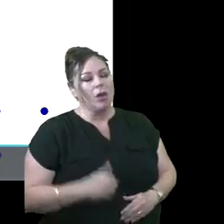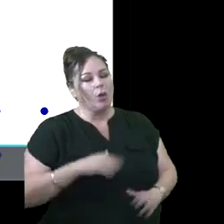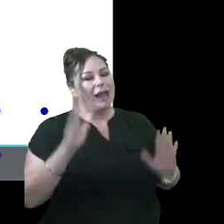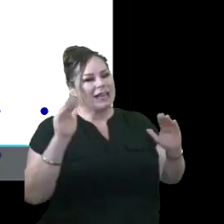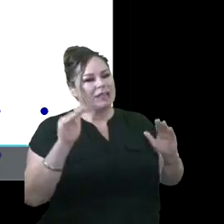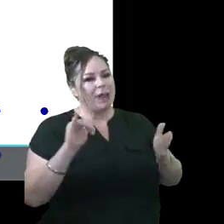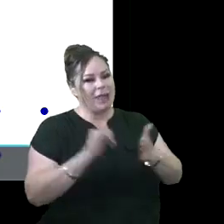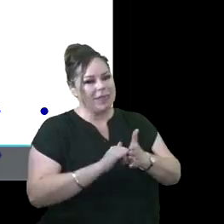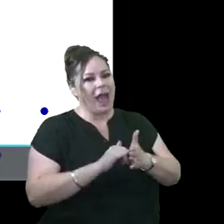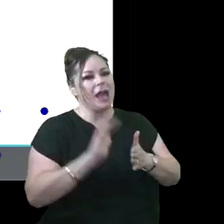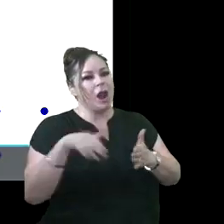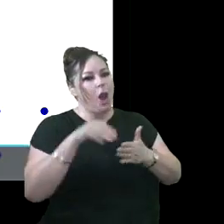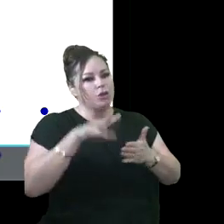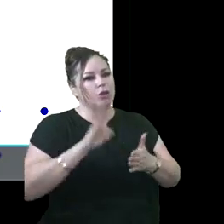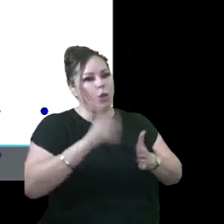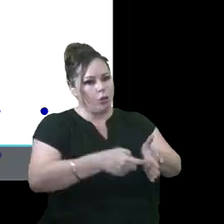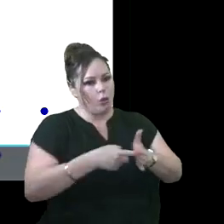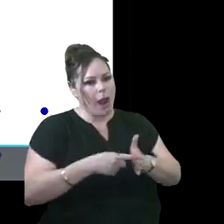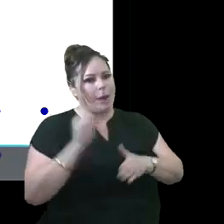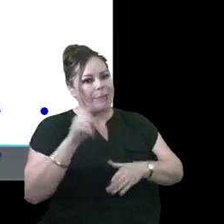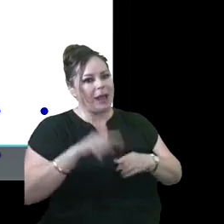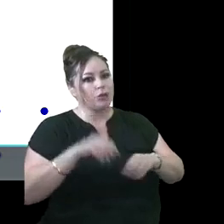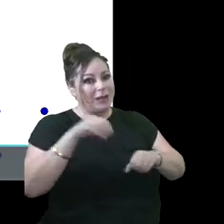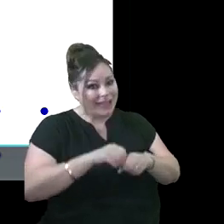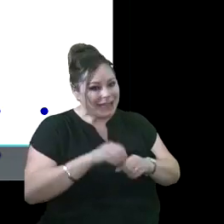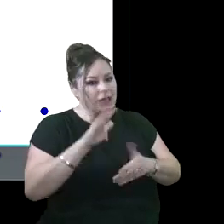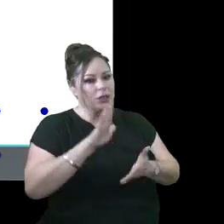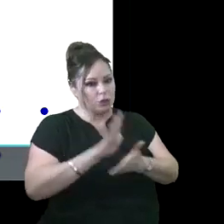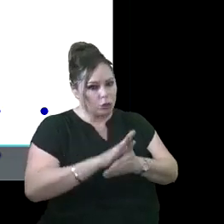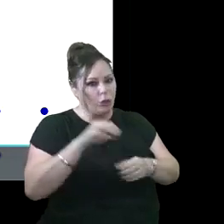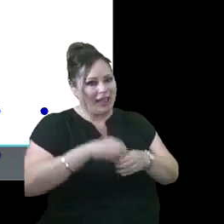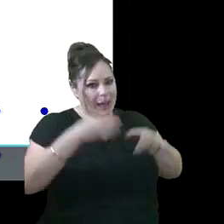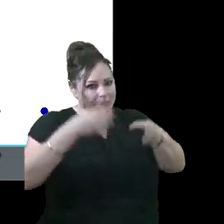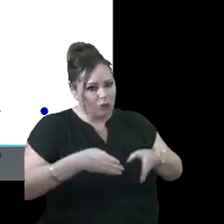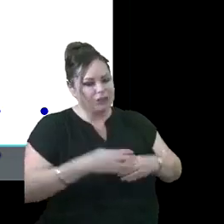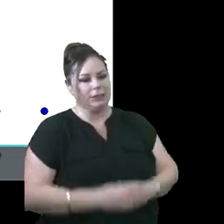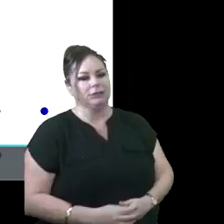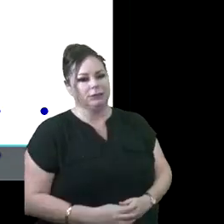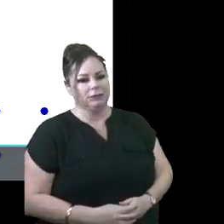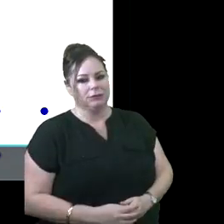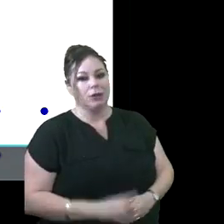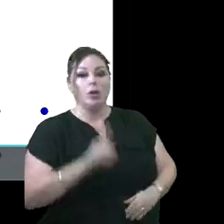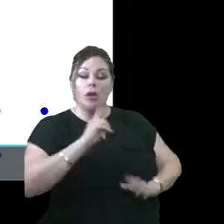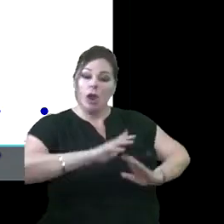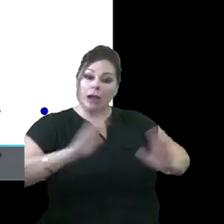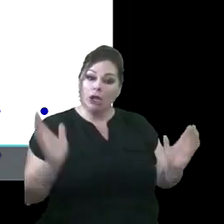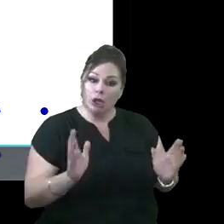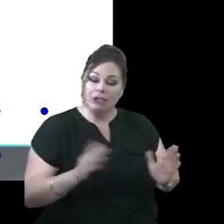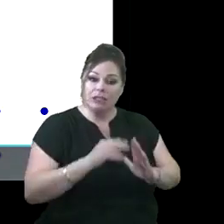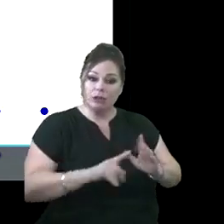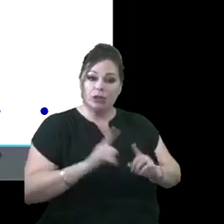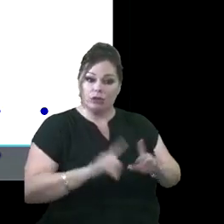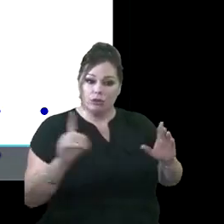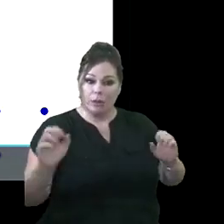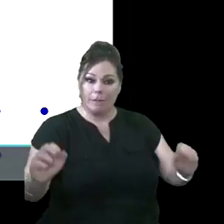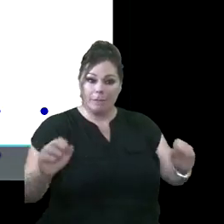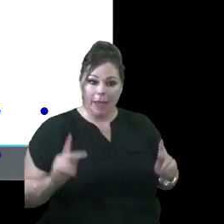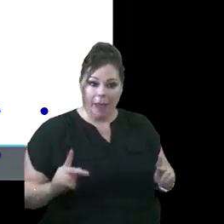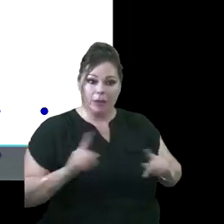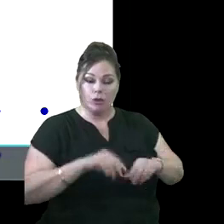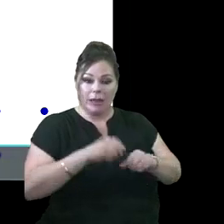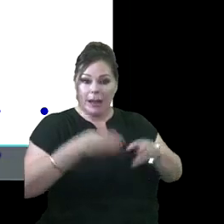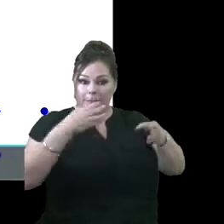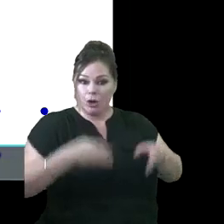back to in person instruction. We are encouraging our scholars to return to in person instruction prior